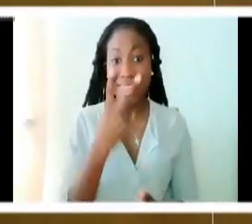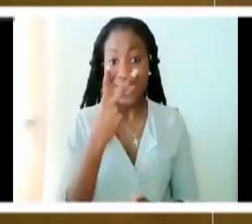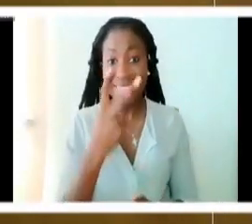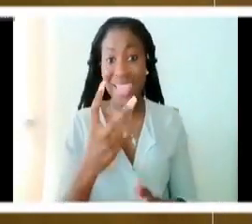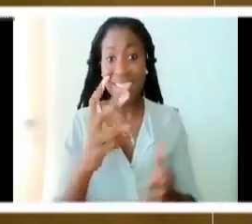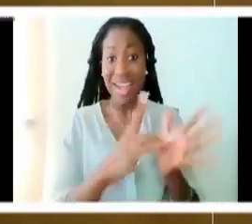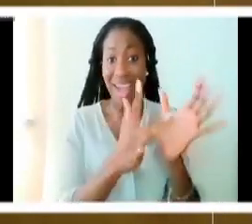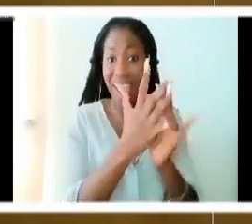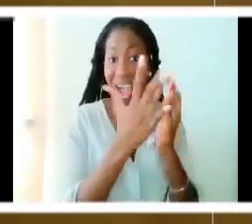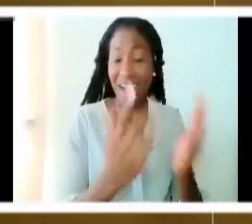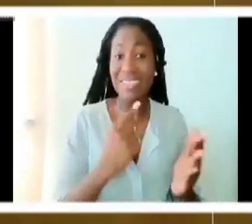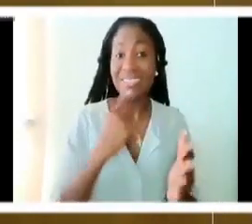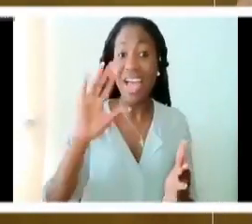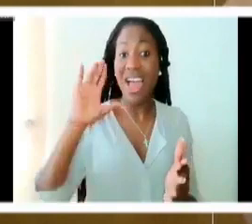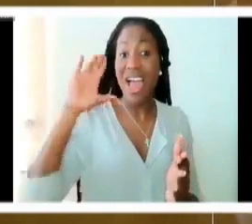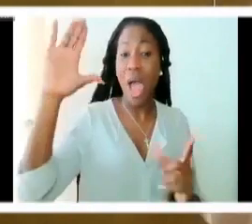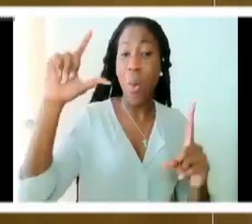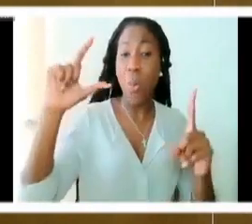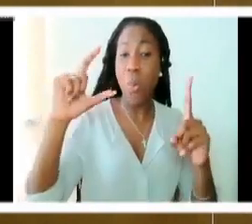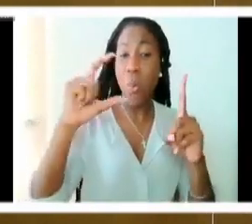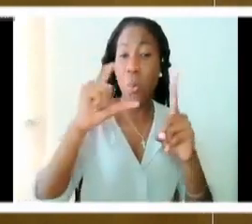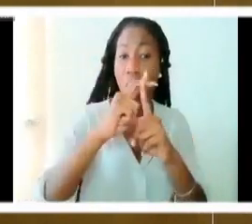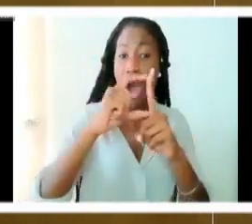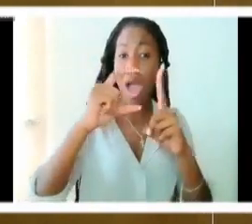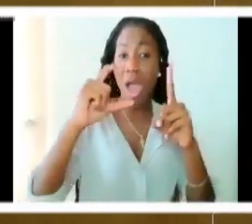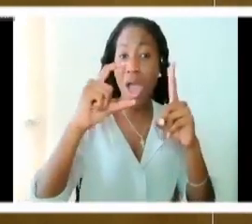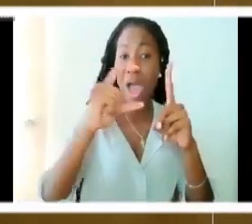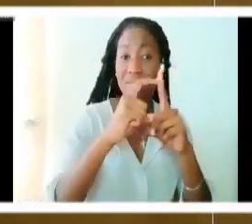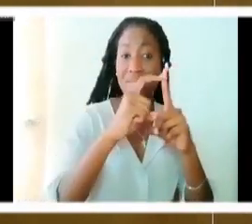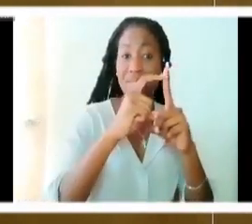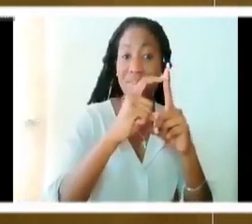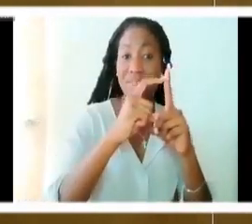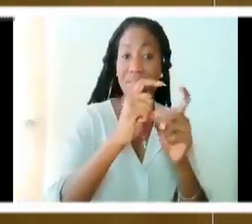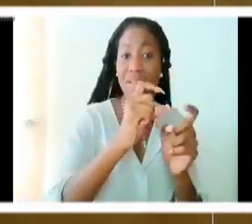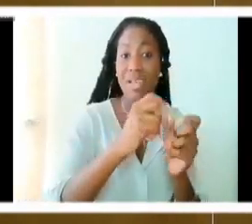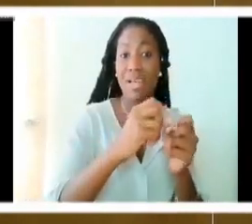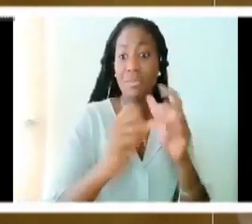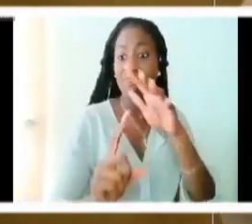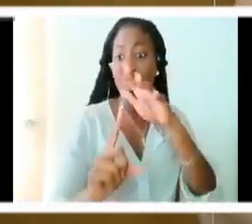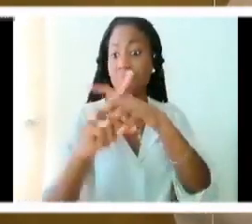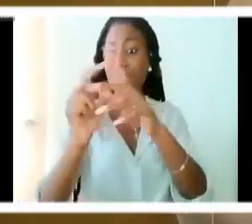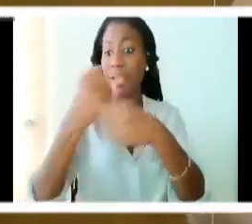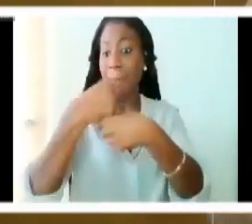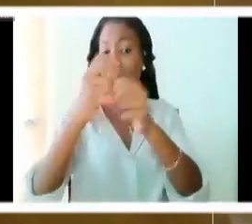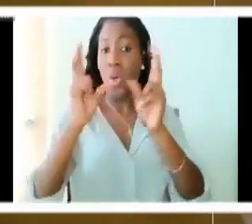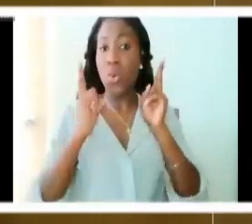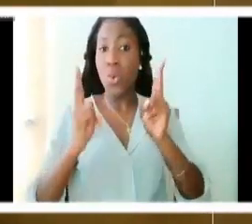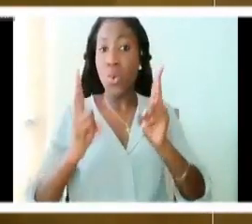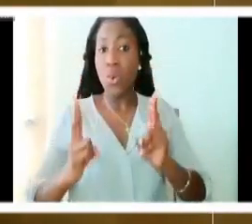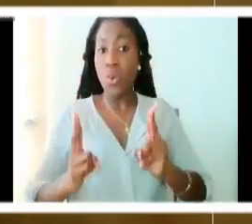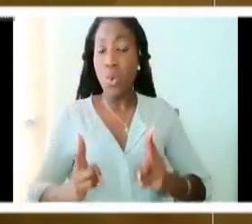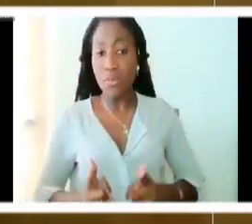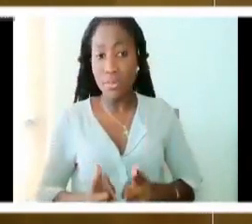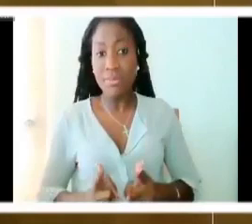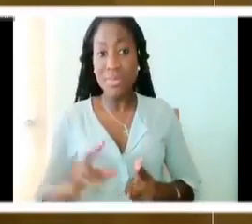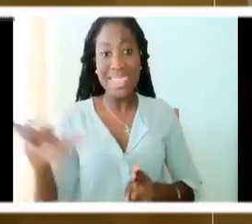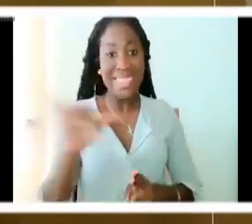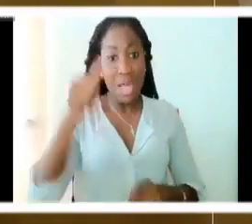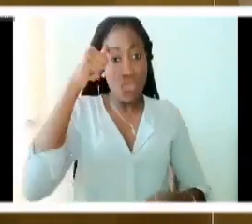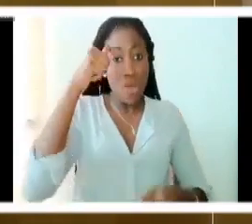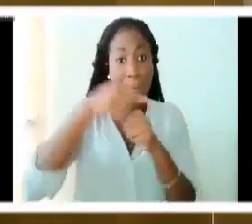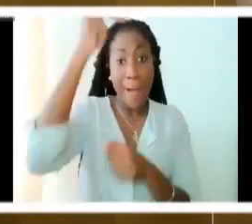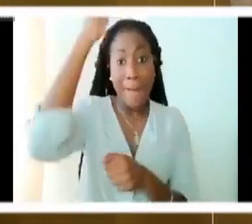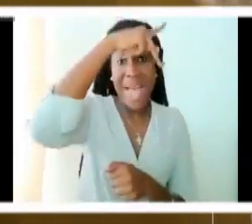word, we know the word became flesh, the heavens were made. By the breath, and if you remember Pentecost, the whole